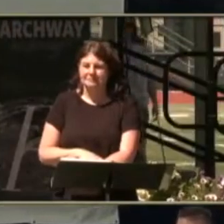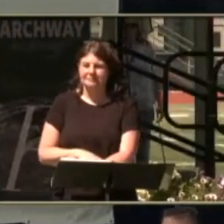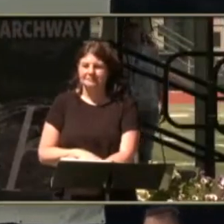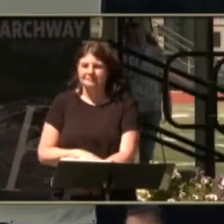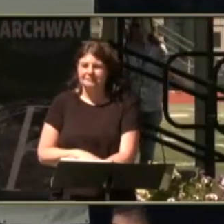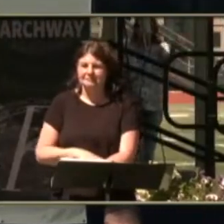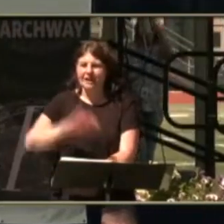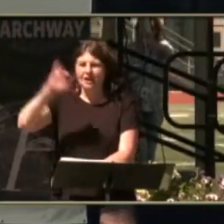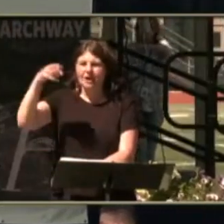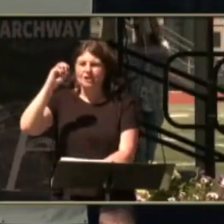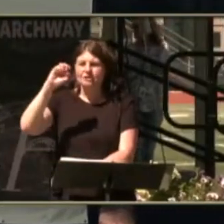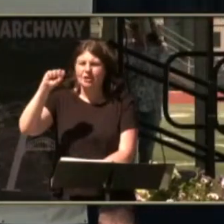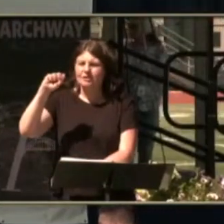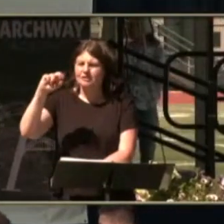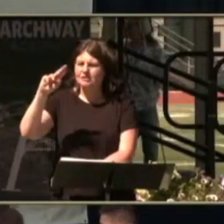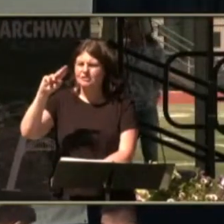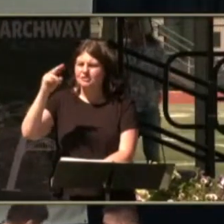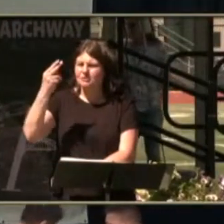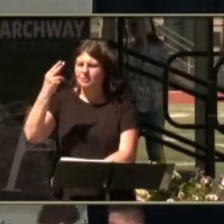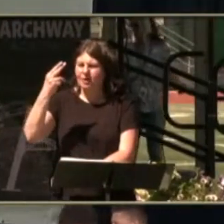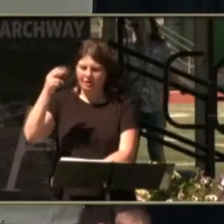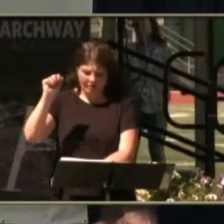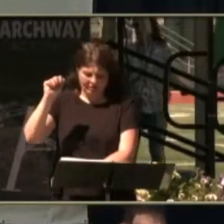Joshua Hill